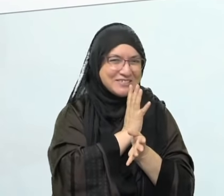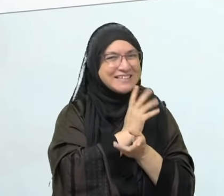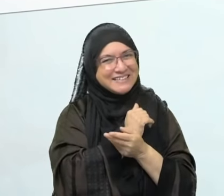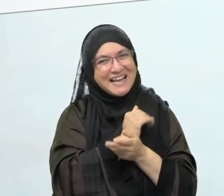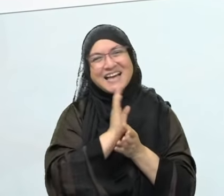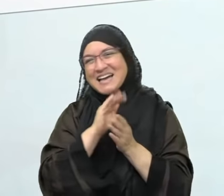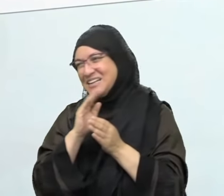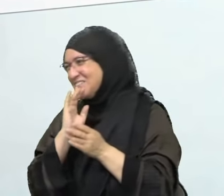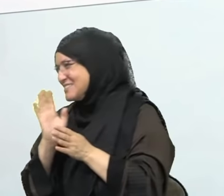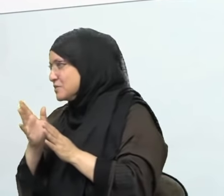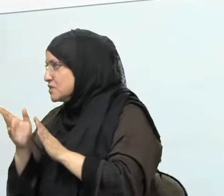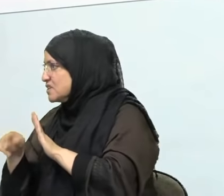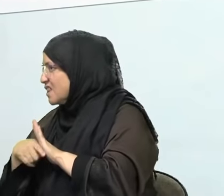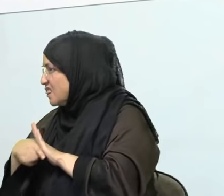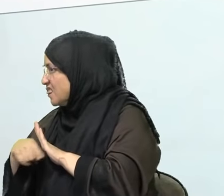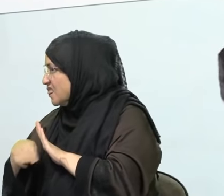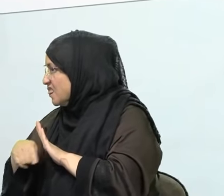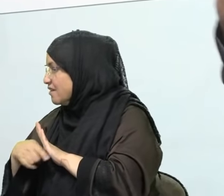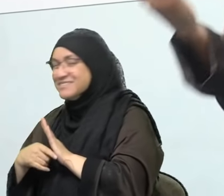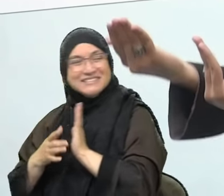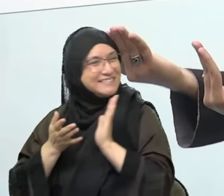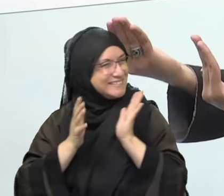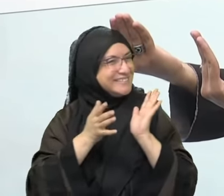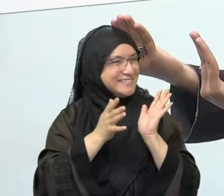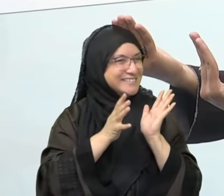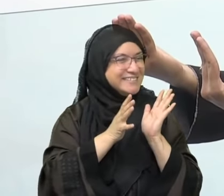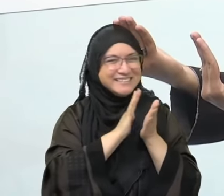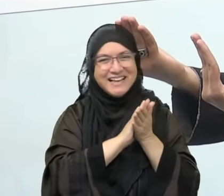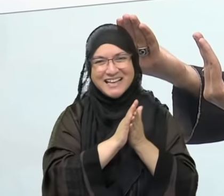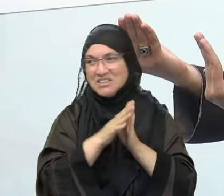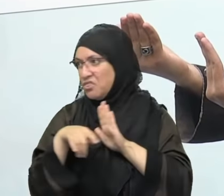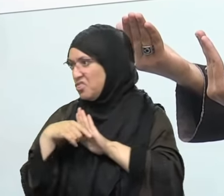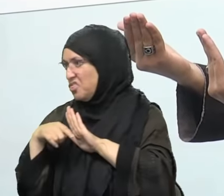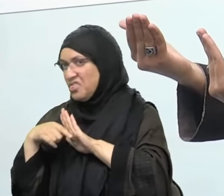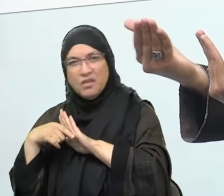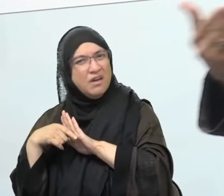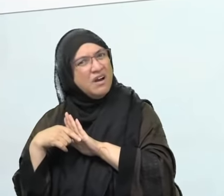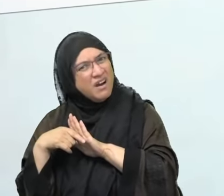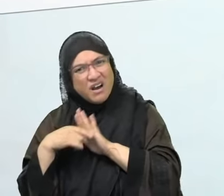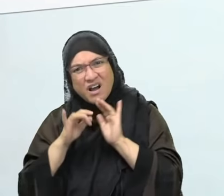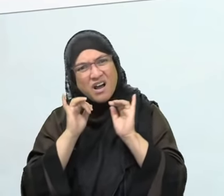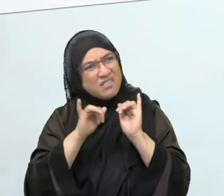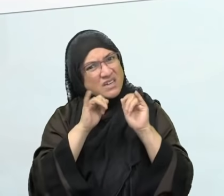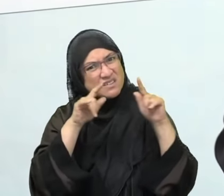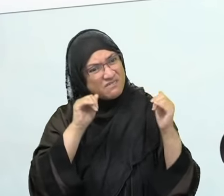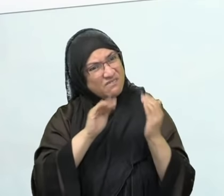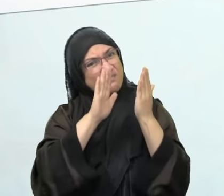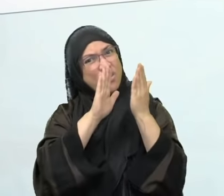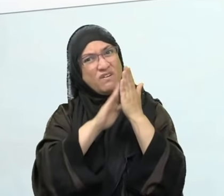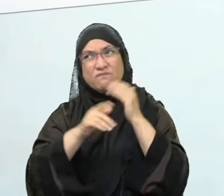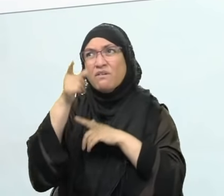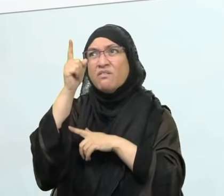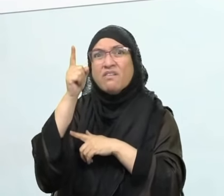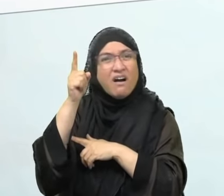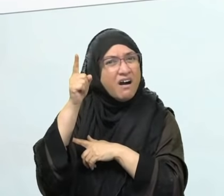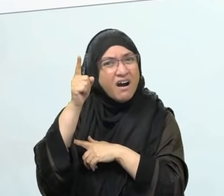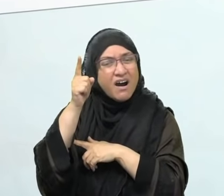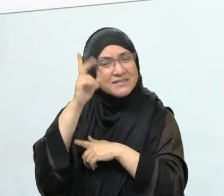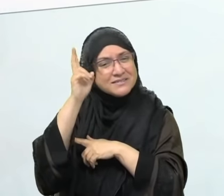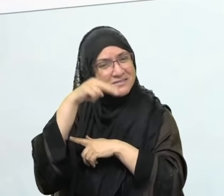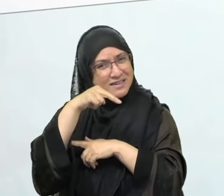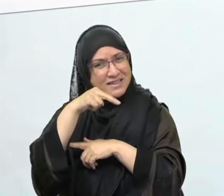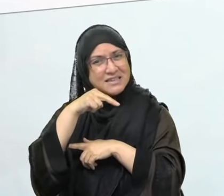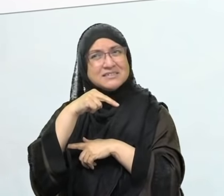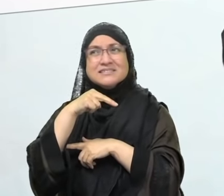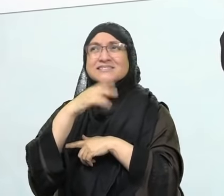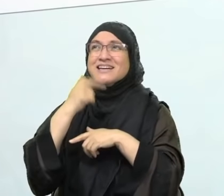words. There is a consistency there. Likewise, when that person stands before Allah, there's a transparency, there's a truthfulness with Allah. So